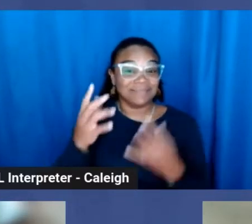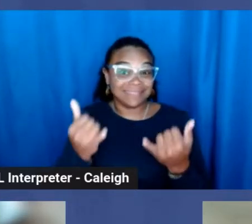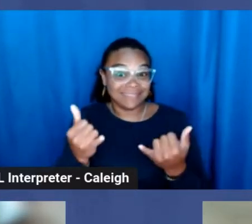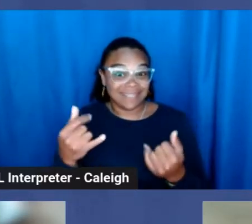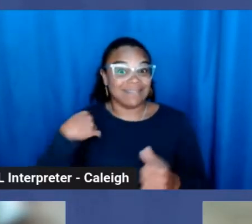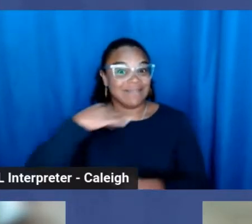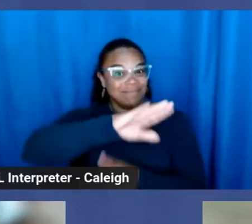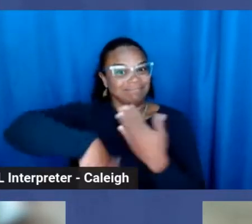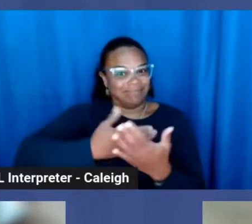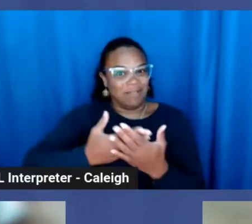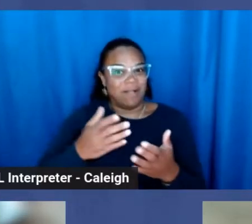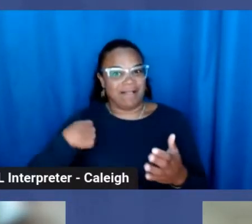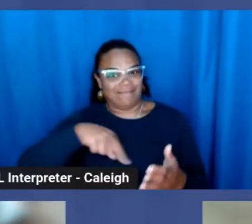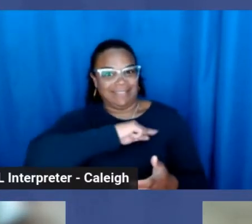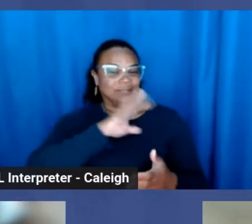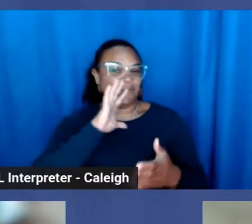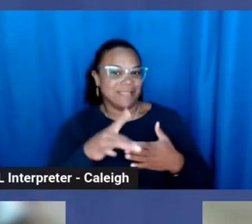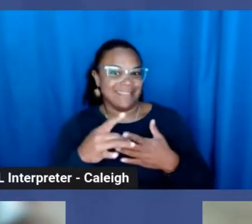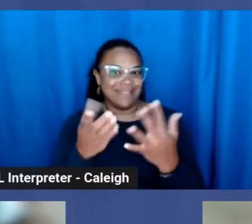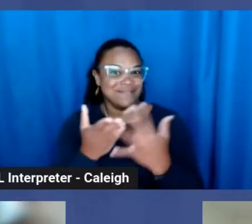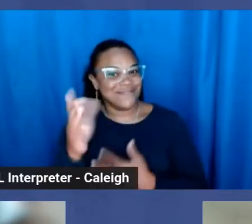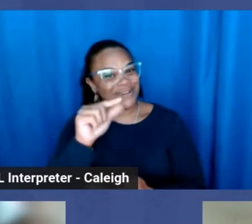we'll all be leading you through the graduation.